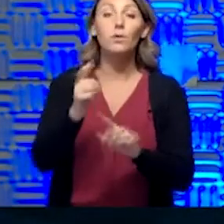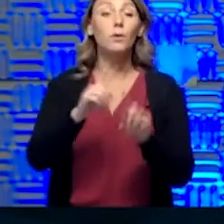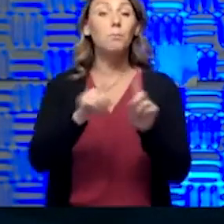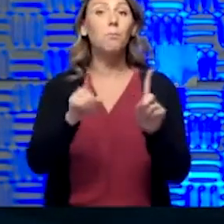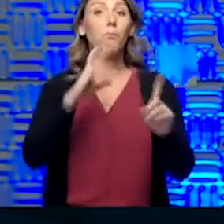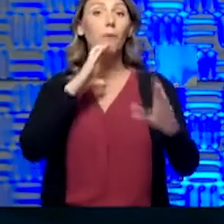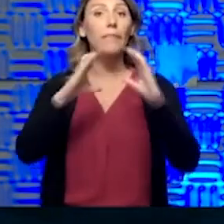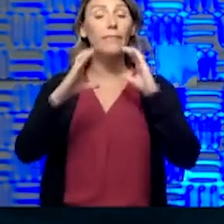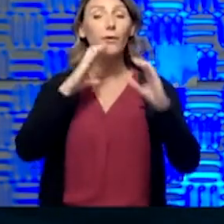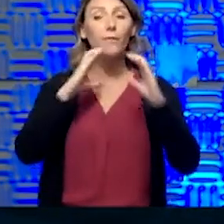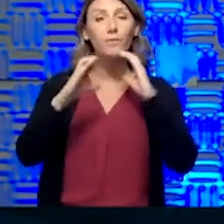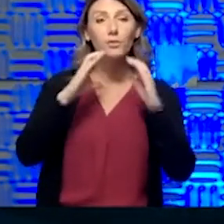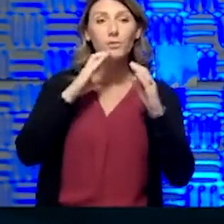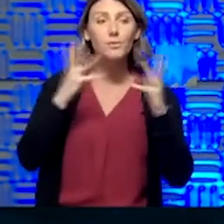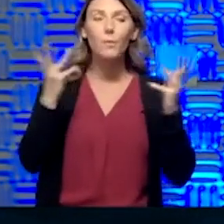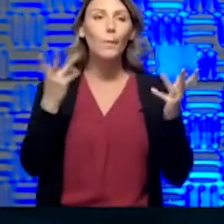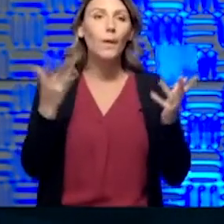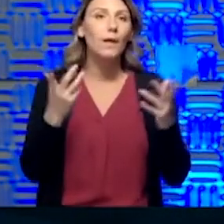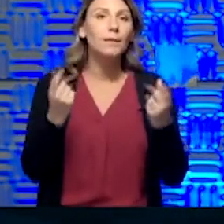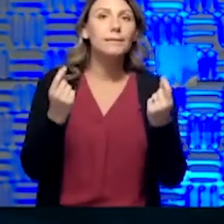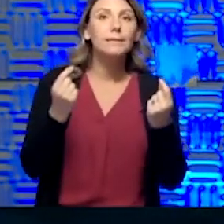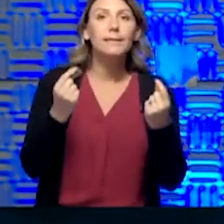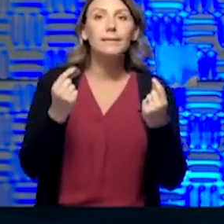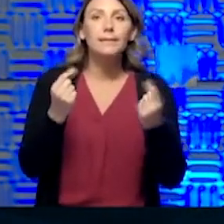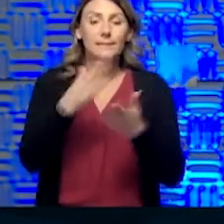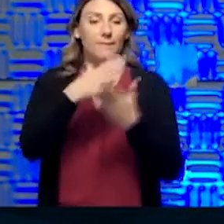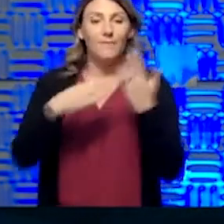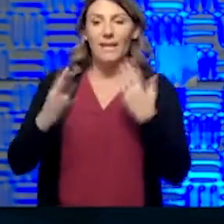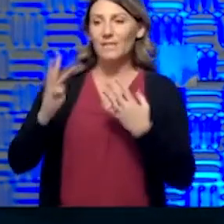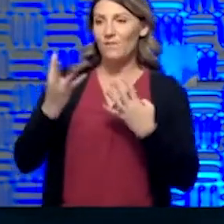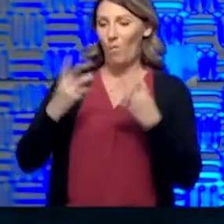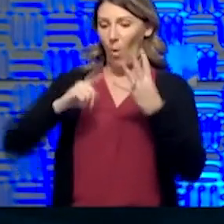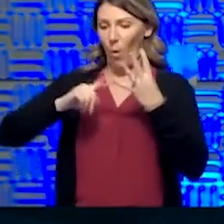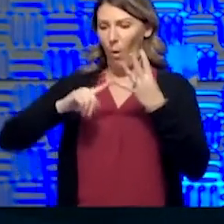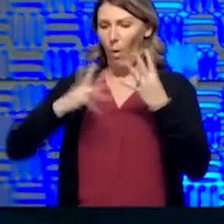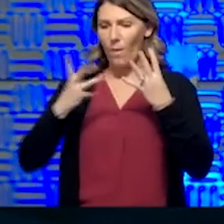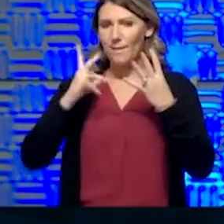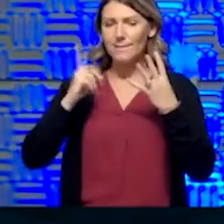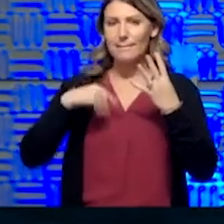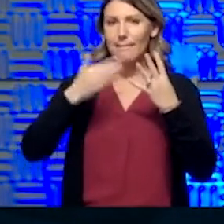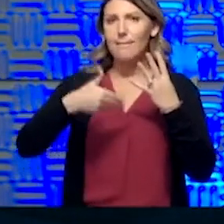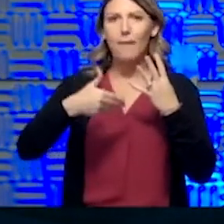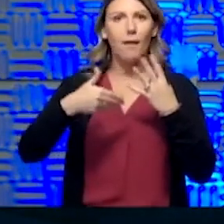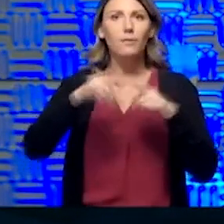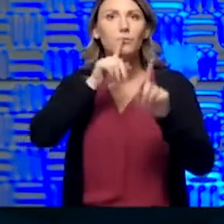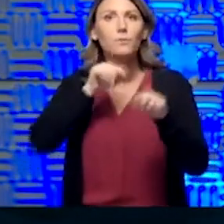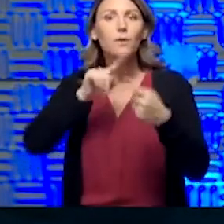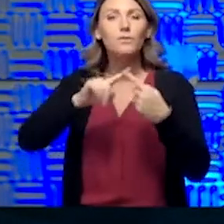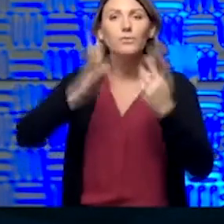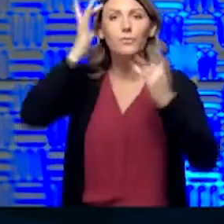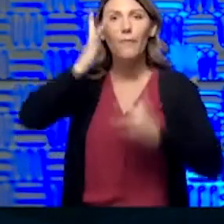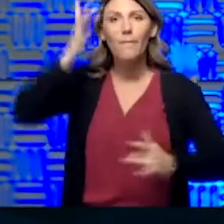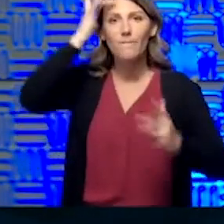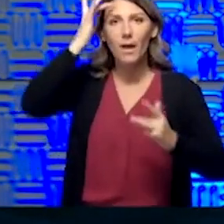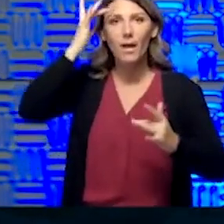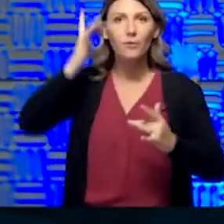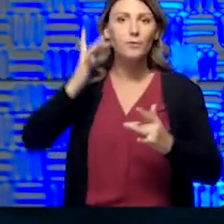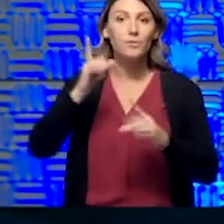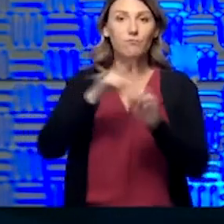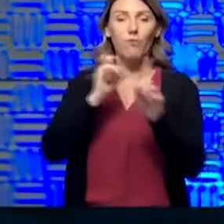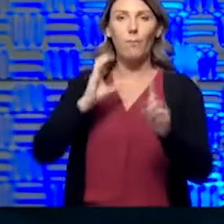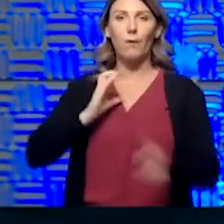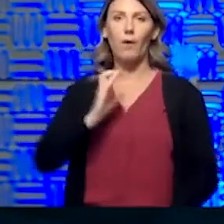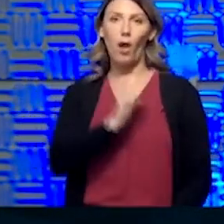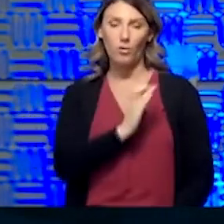conversations that what does phase four, what's the next response to the virus by Congress?